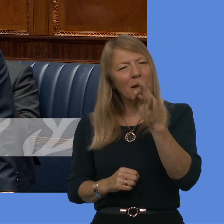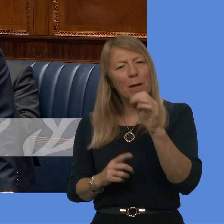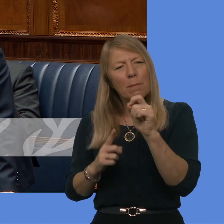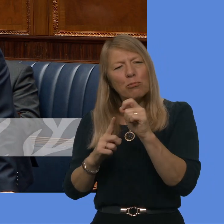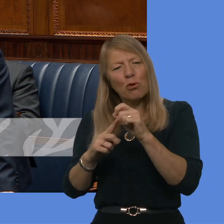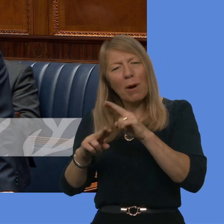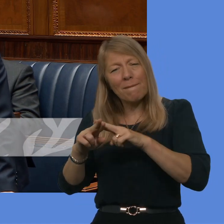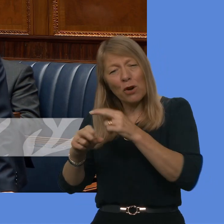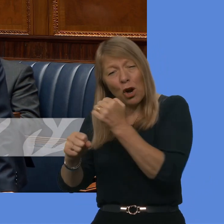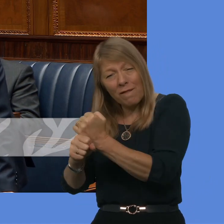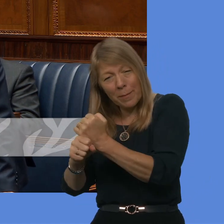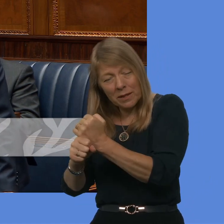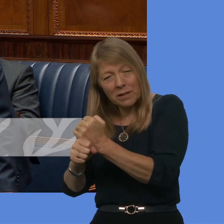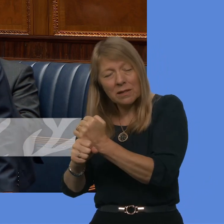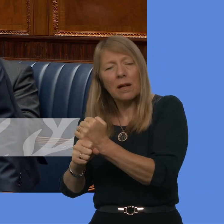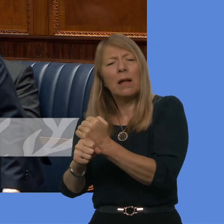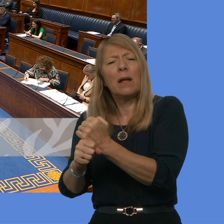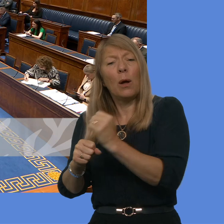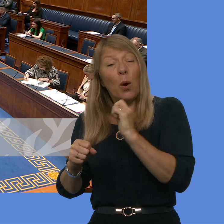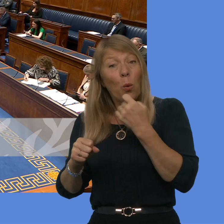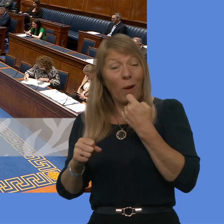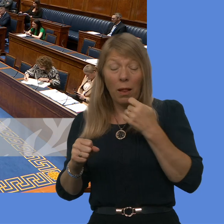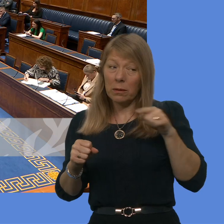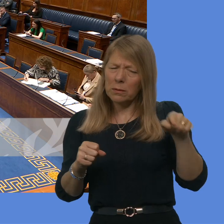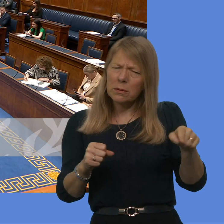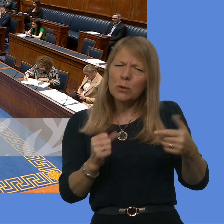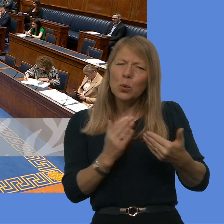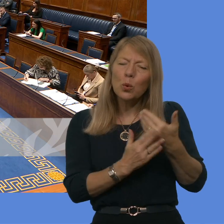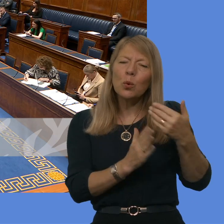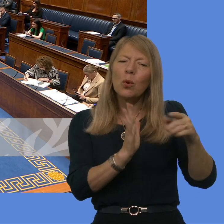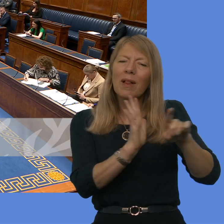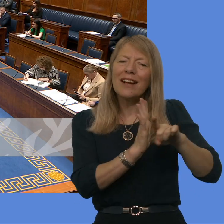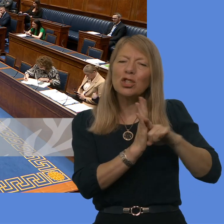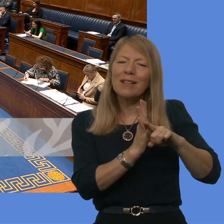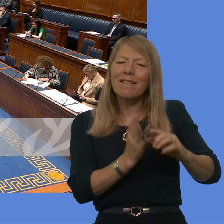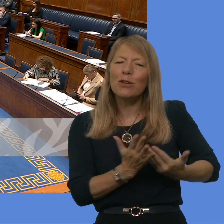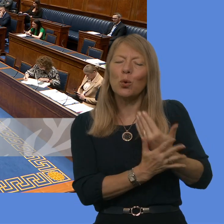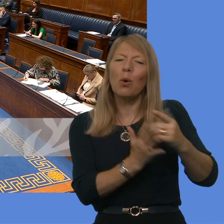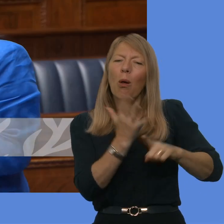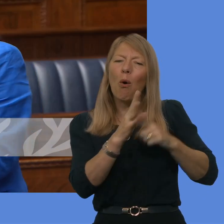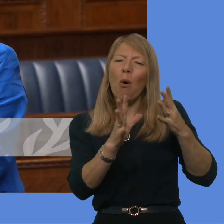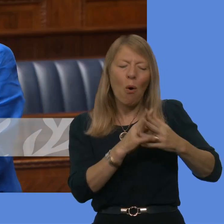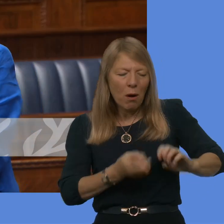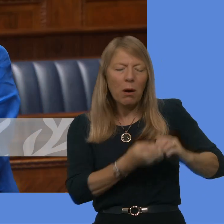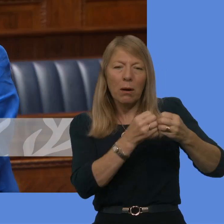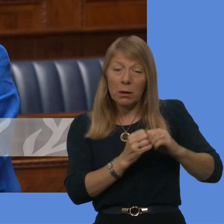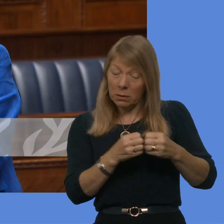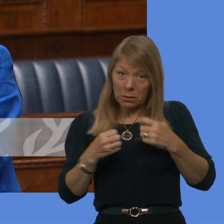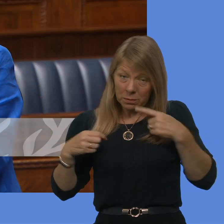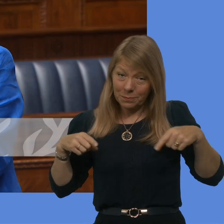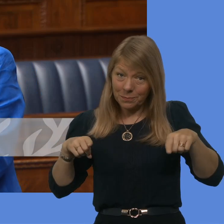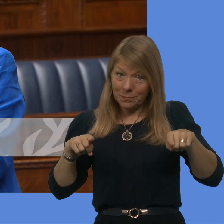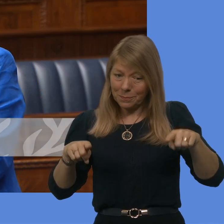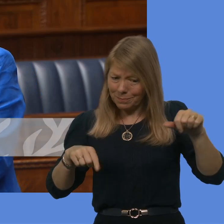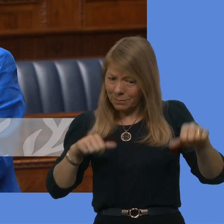with the legislative programme and budget for the executive? Minister. Thank you, Mr Speaker. The member will be aware about how